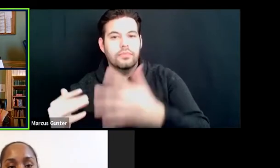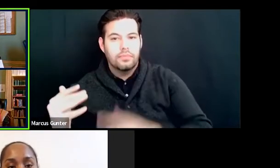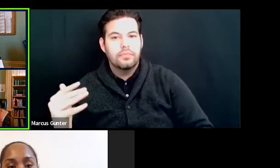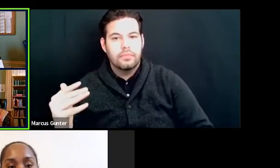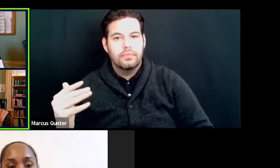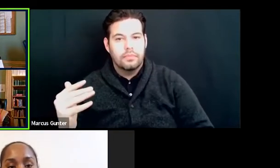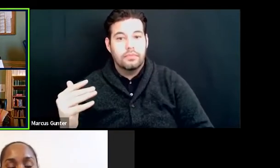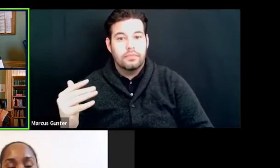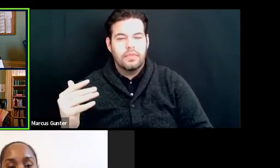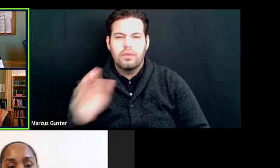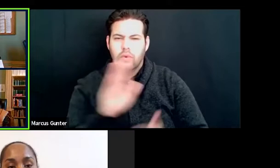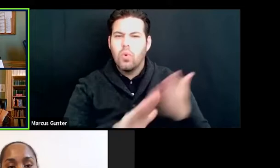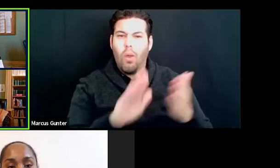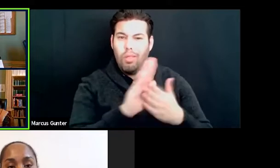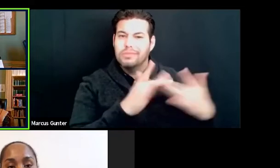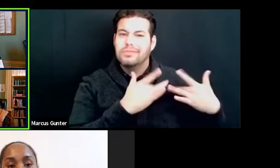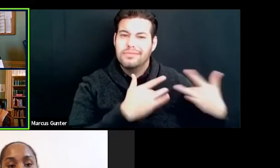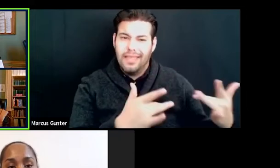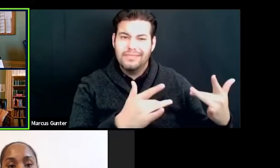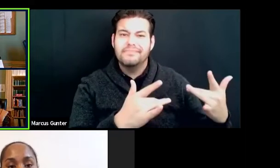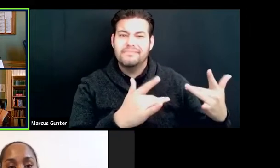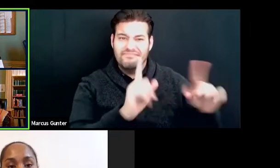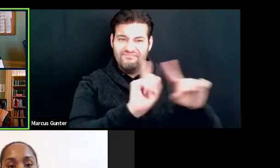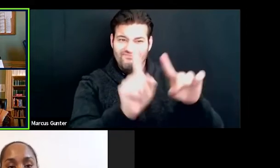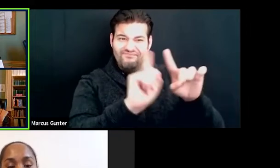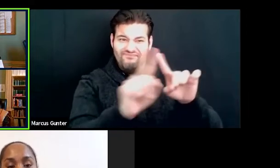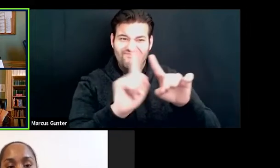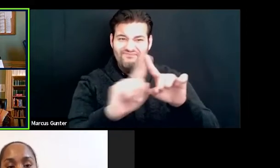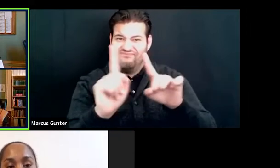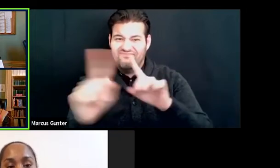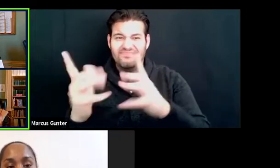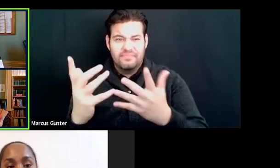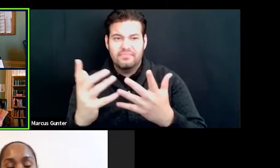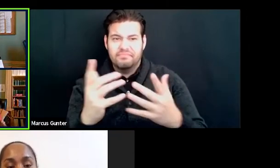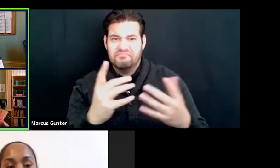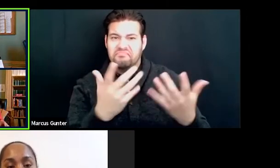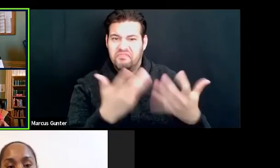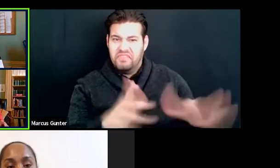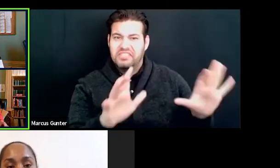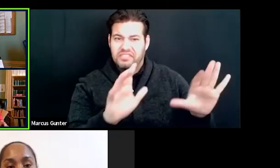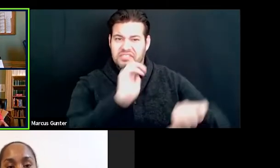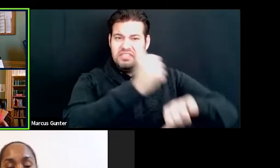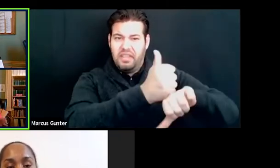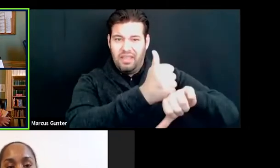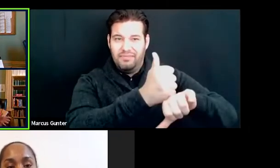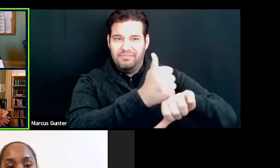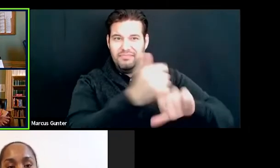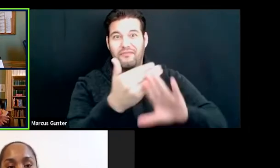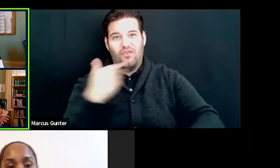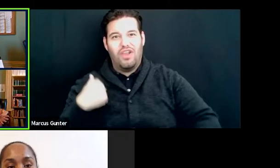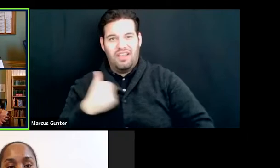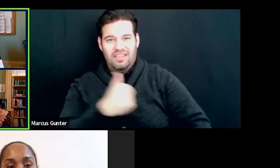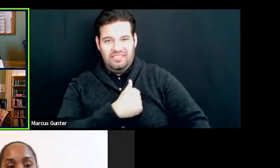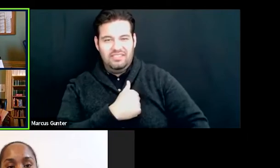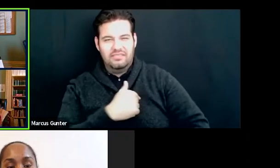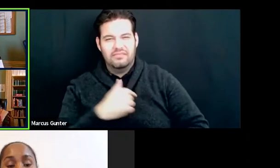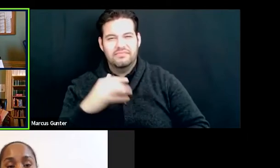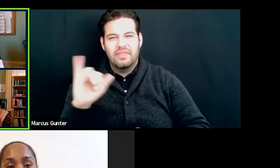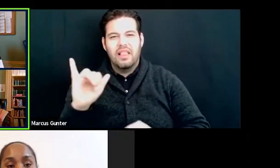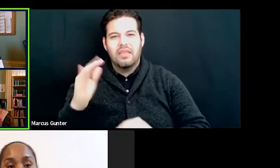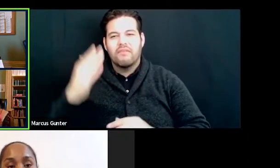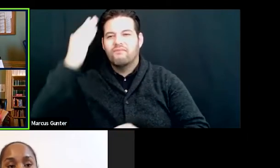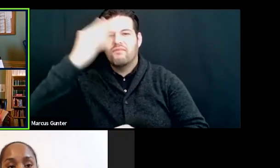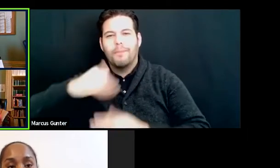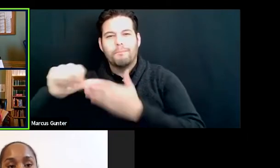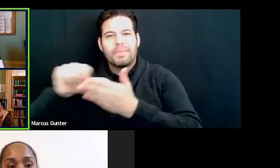that's what colleges are doing that, you know, like, I think other institutions have have gone ahead of us in terms of a landing page where